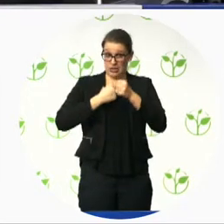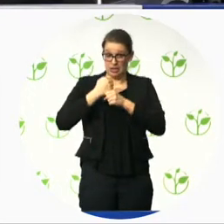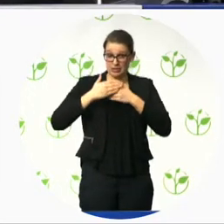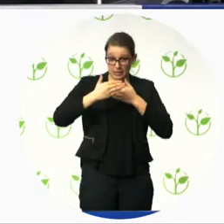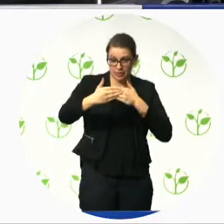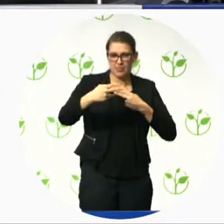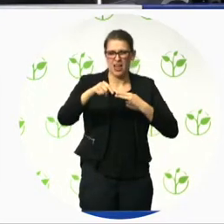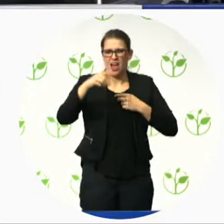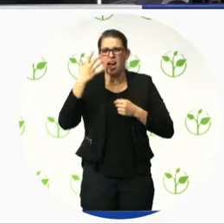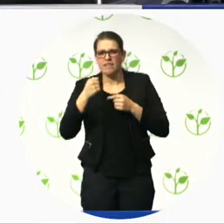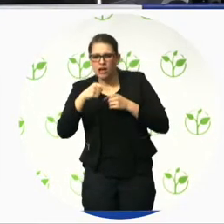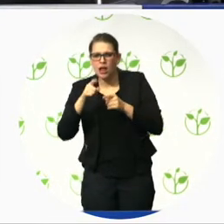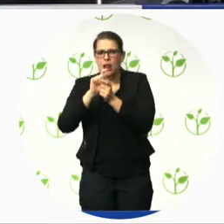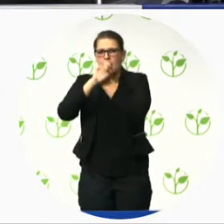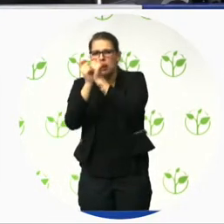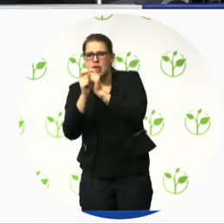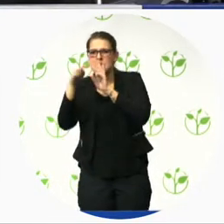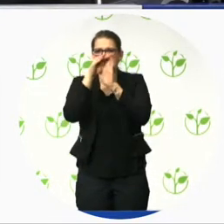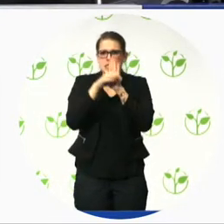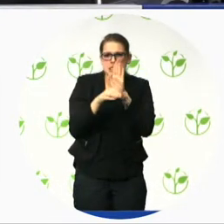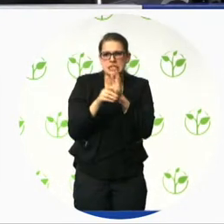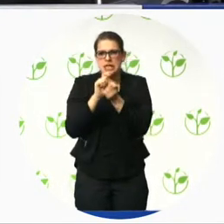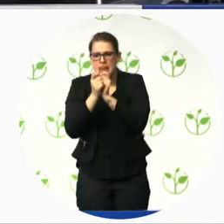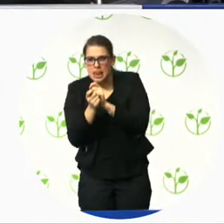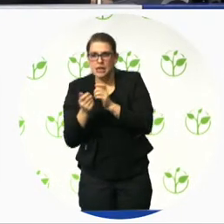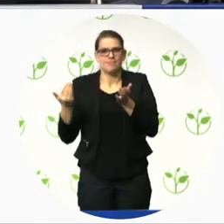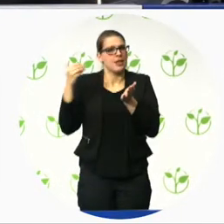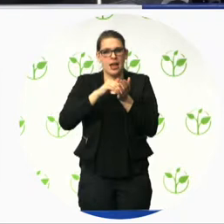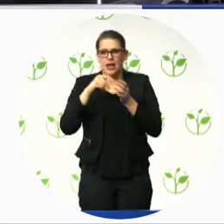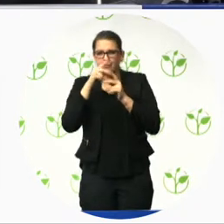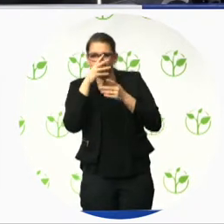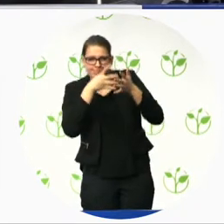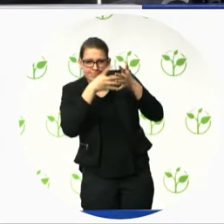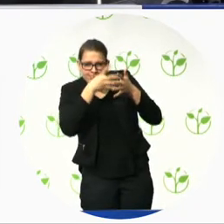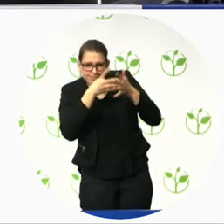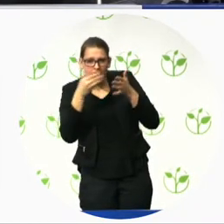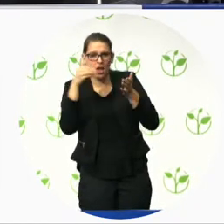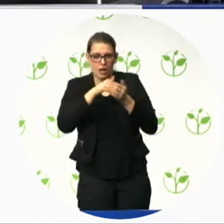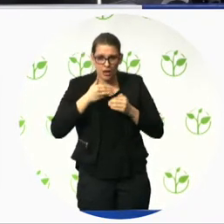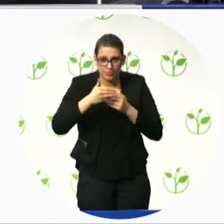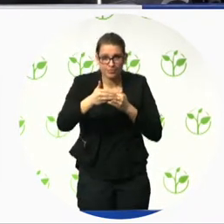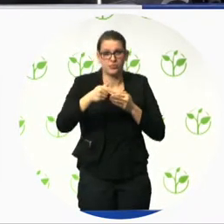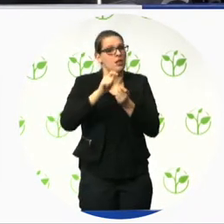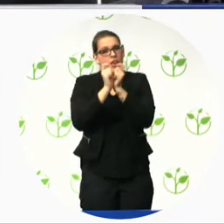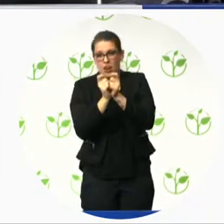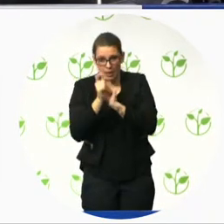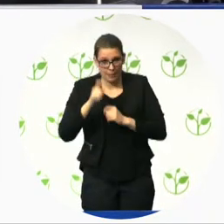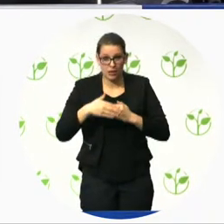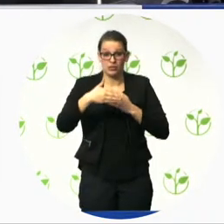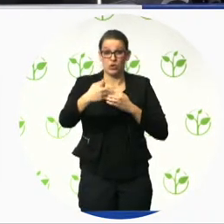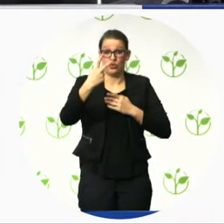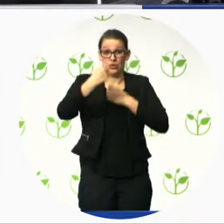For example, if the content management system is changed for... In this case, it would be